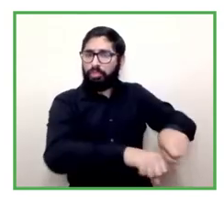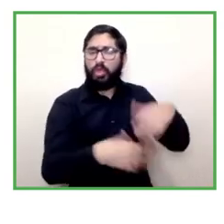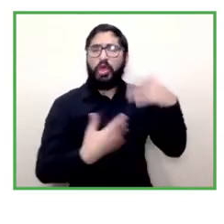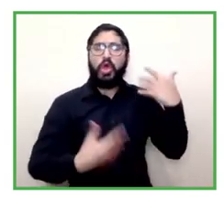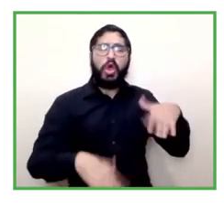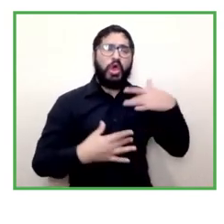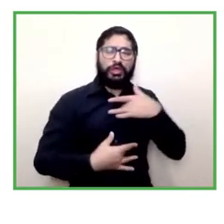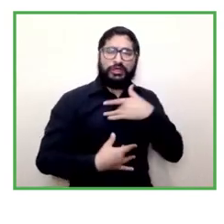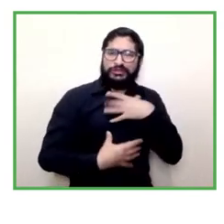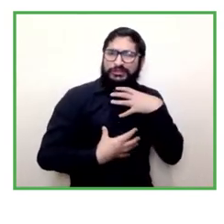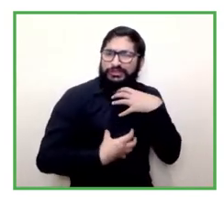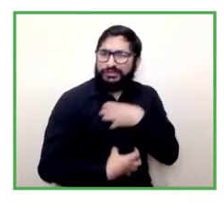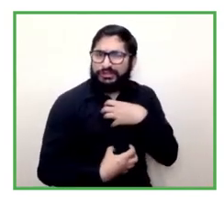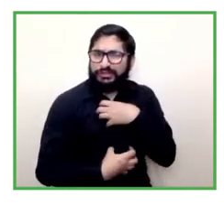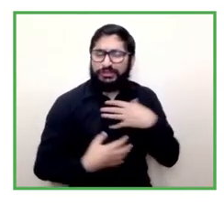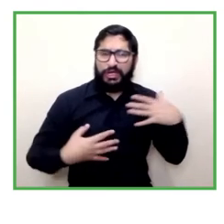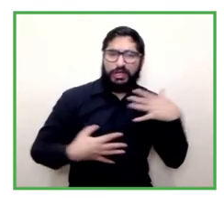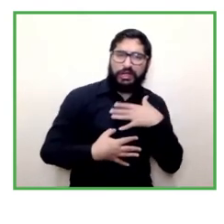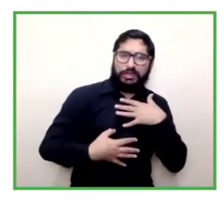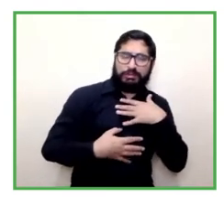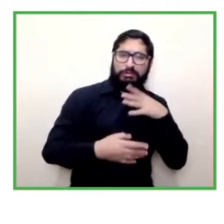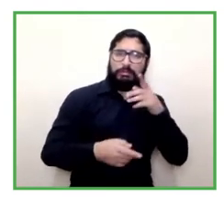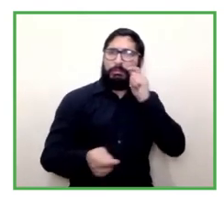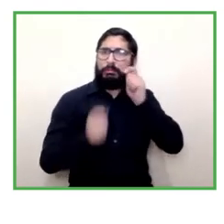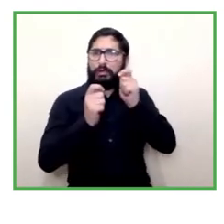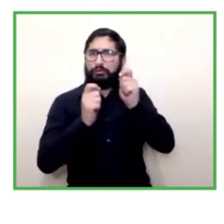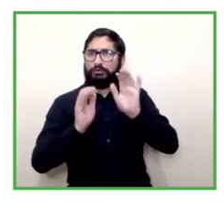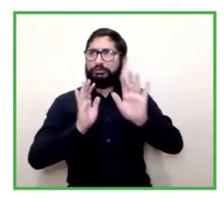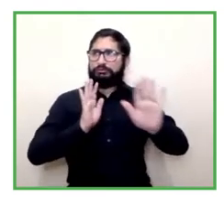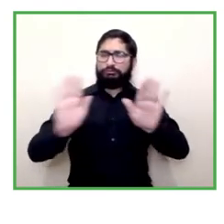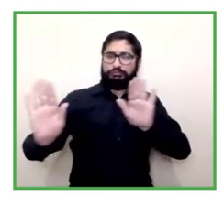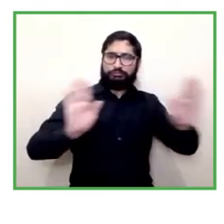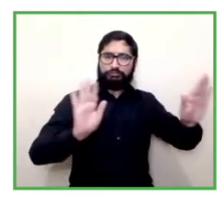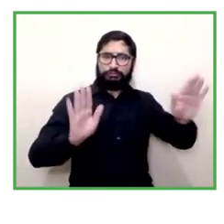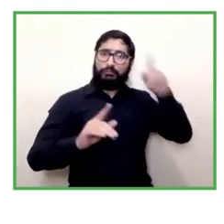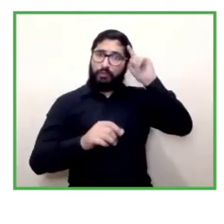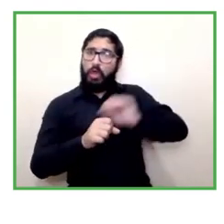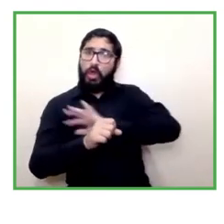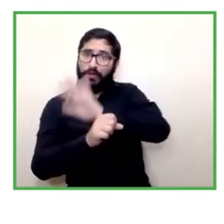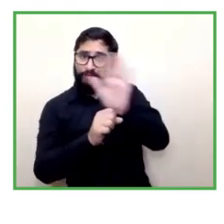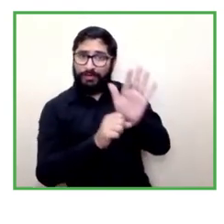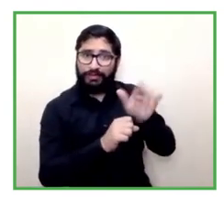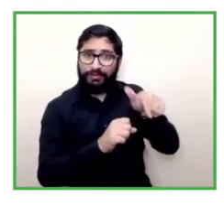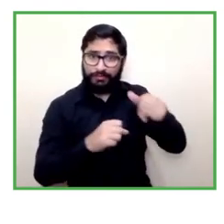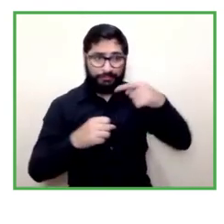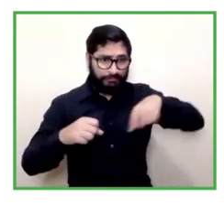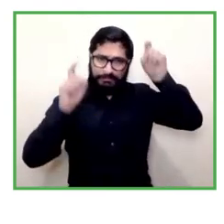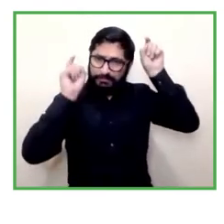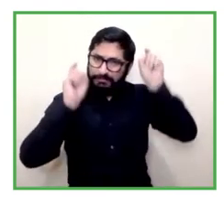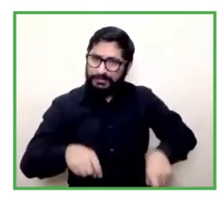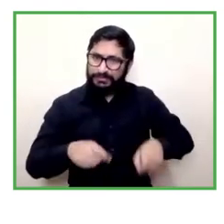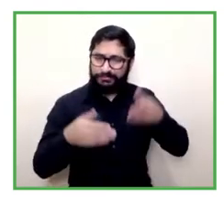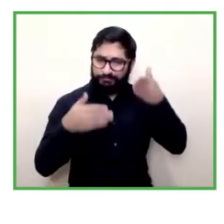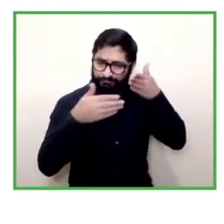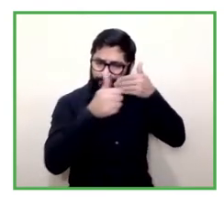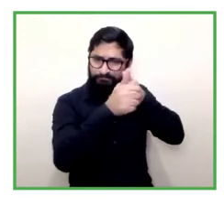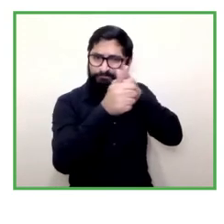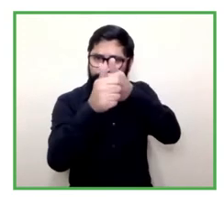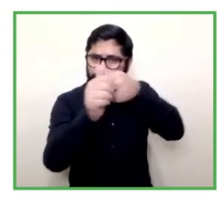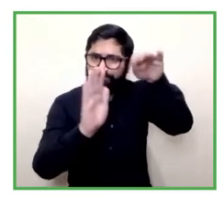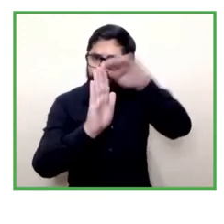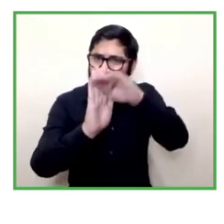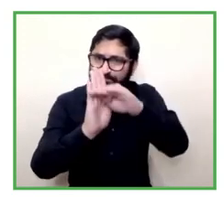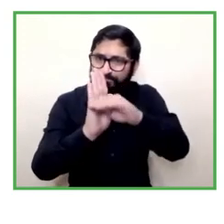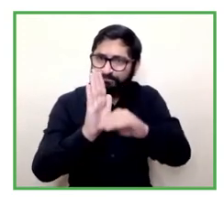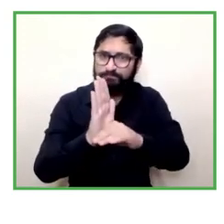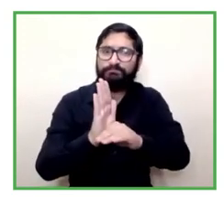we showed that we looked at in a very cautious way to determine our next steps so in that direction we see